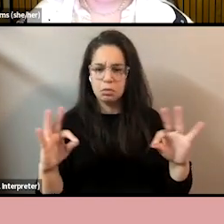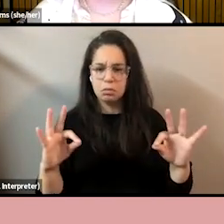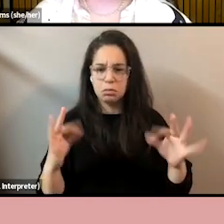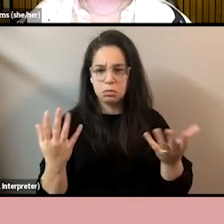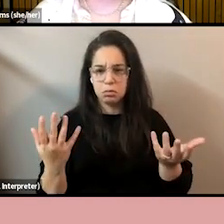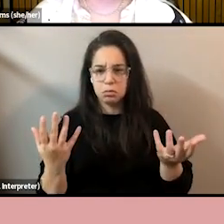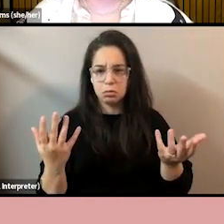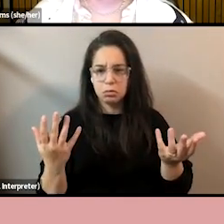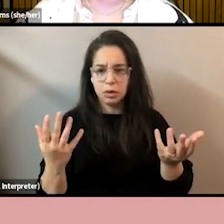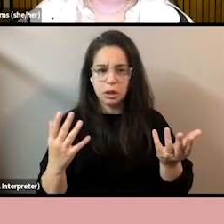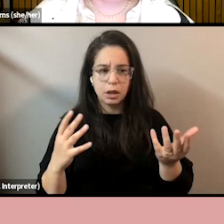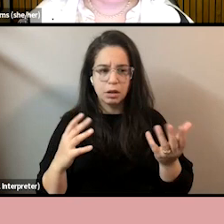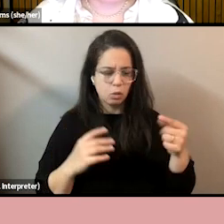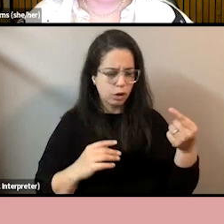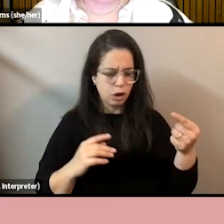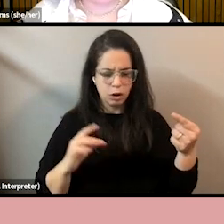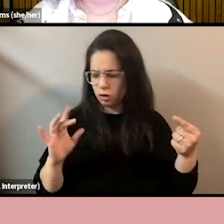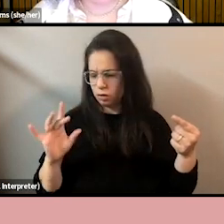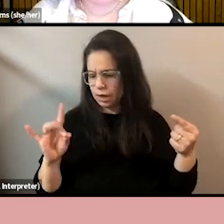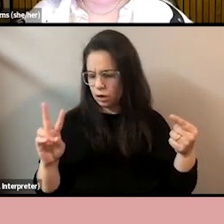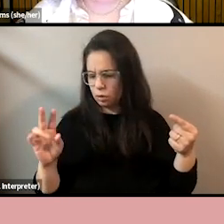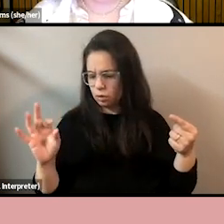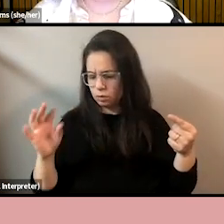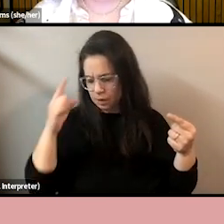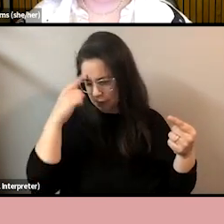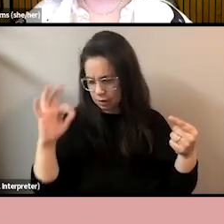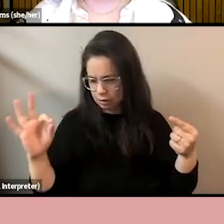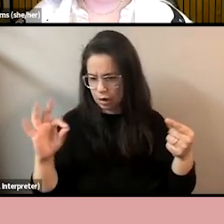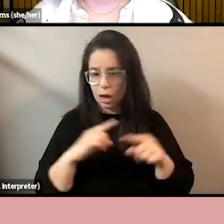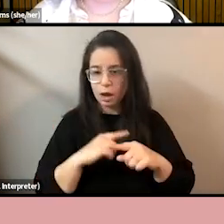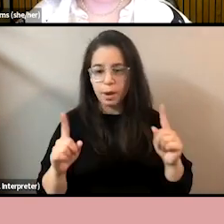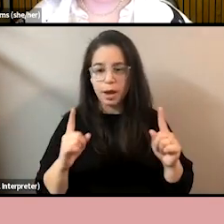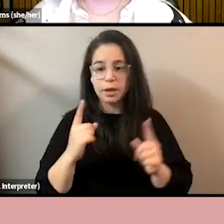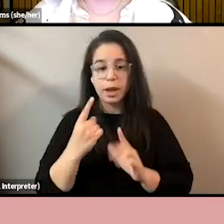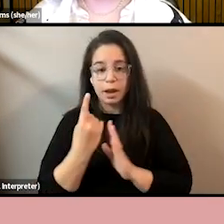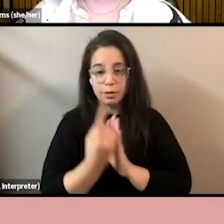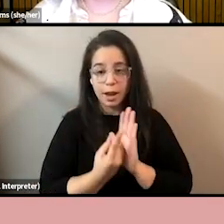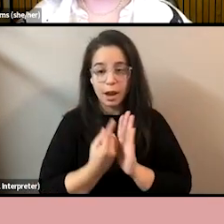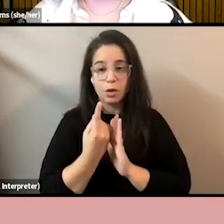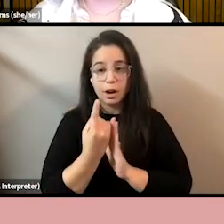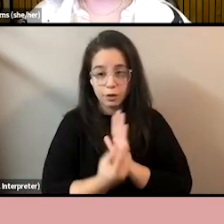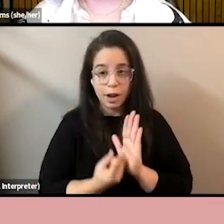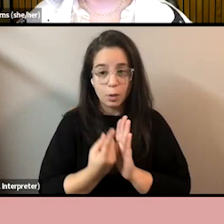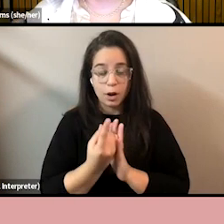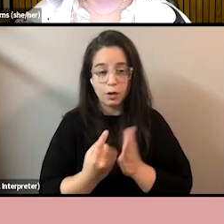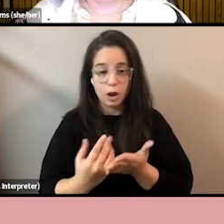pence? Who cares? But in reality, it really adds up. It adds up a lot and it adds up quickly.